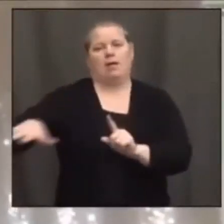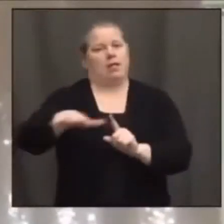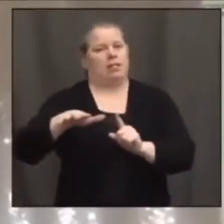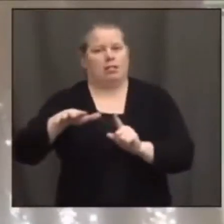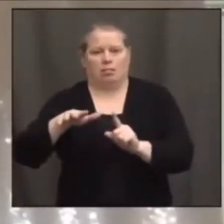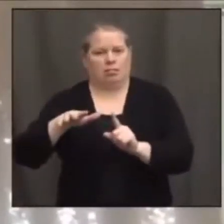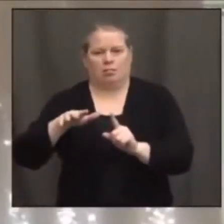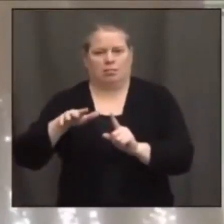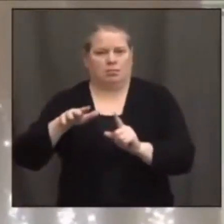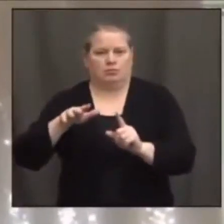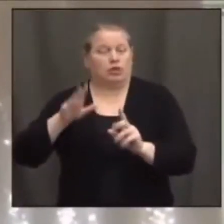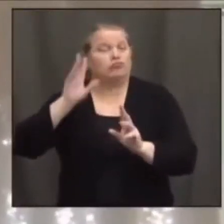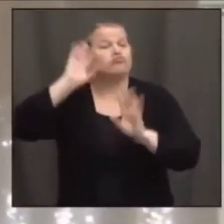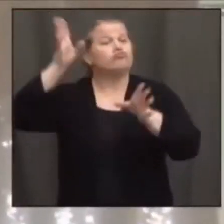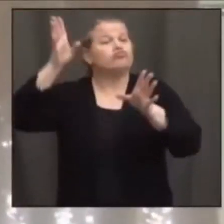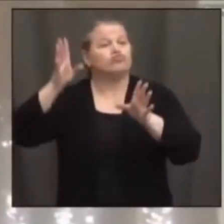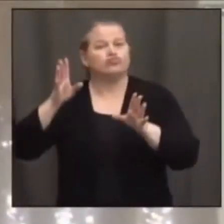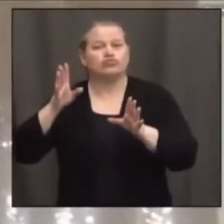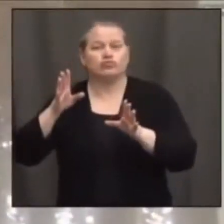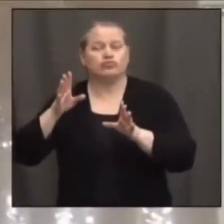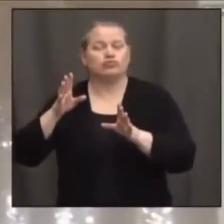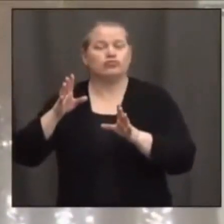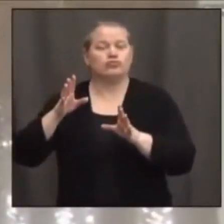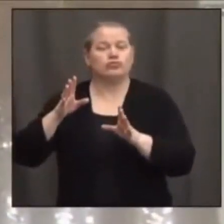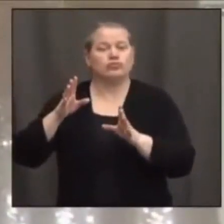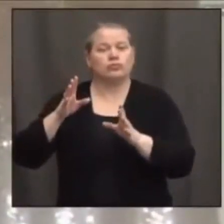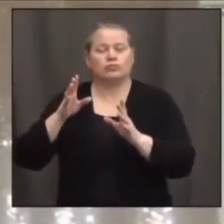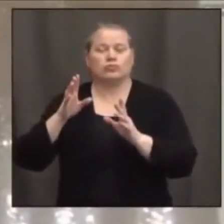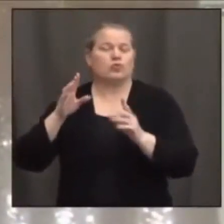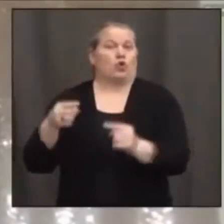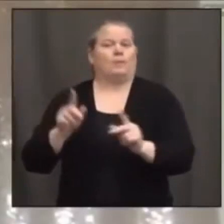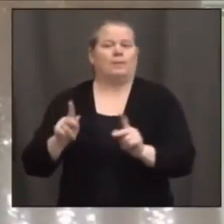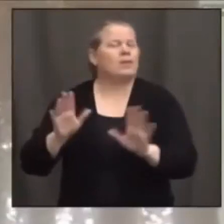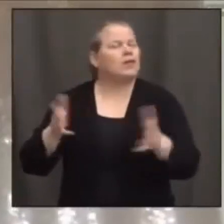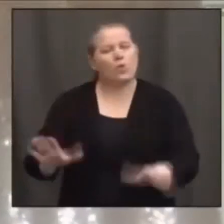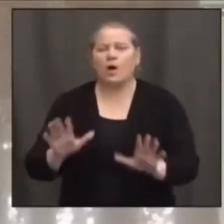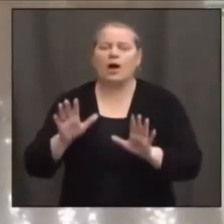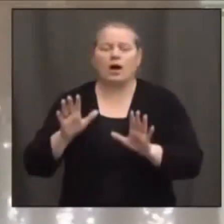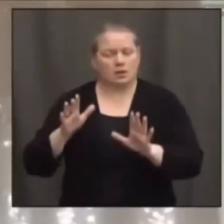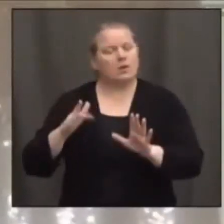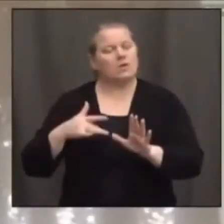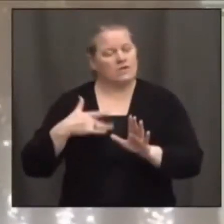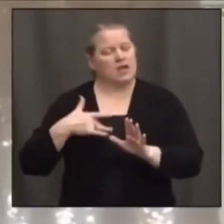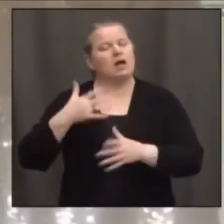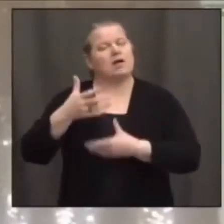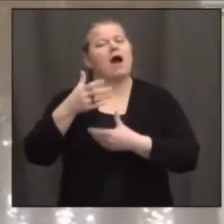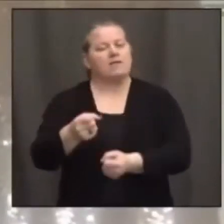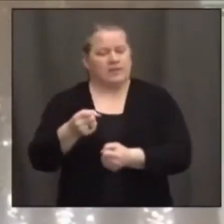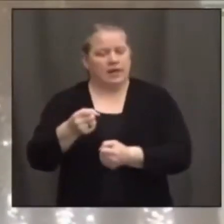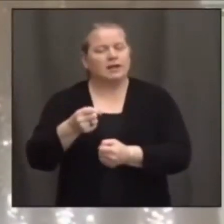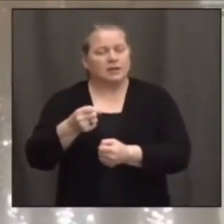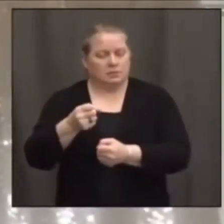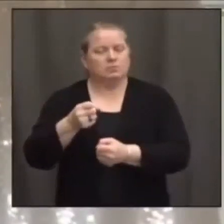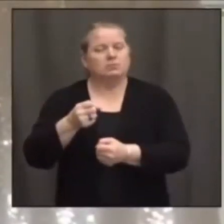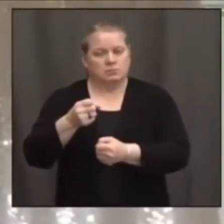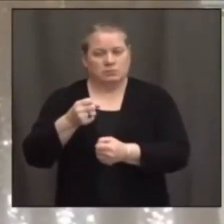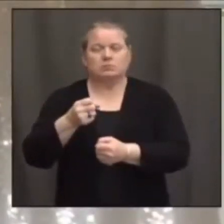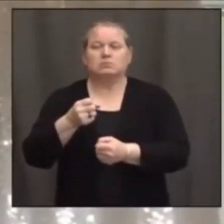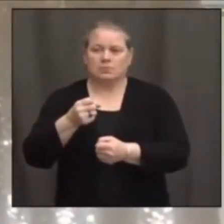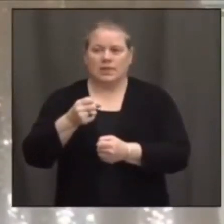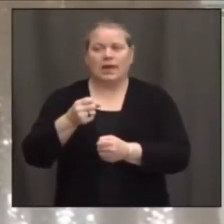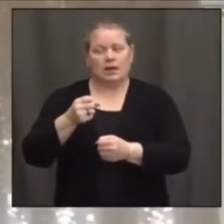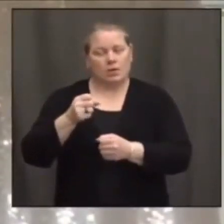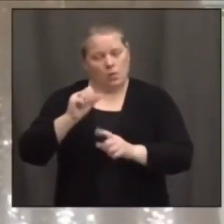whim. I think, I think we can be confident that we're working towards the right kind of